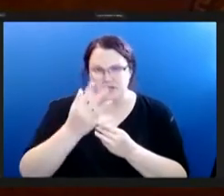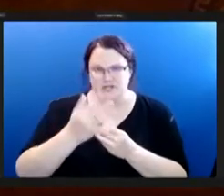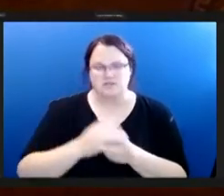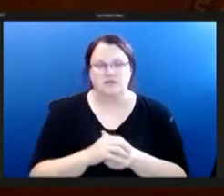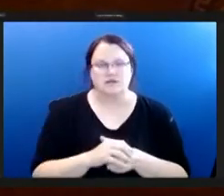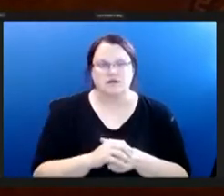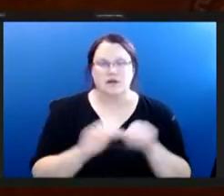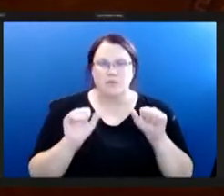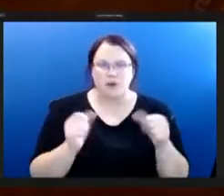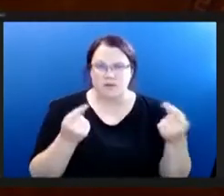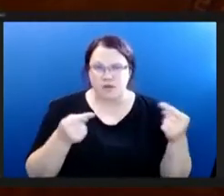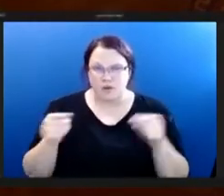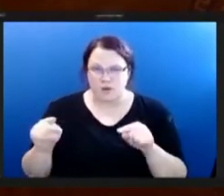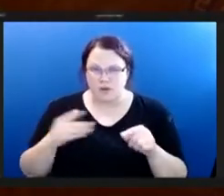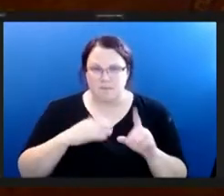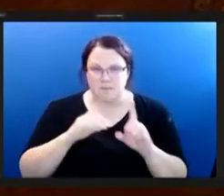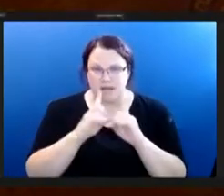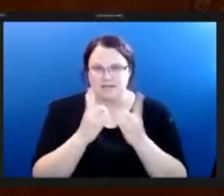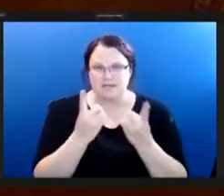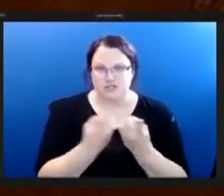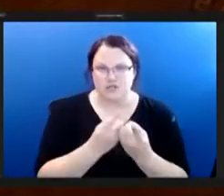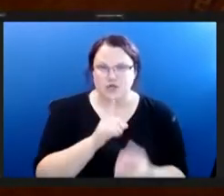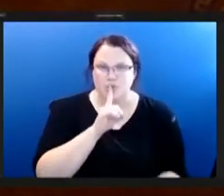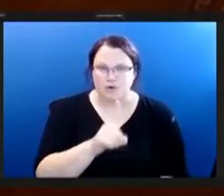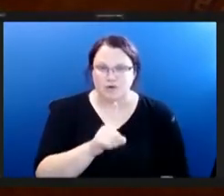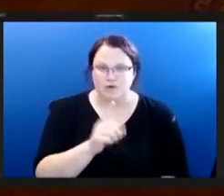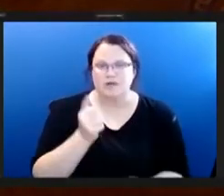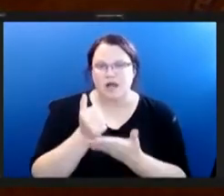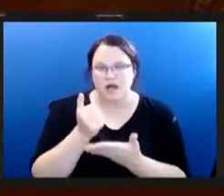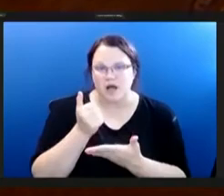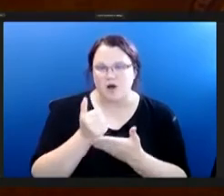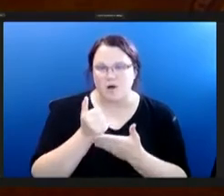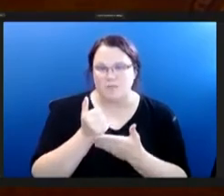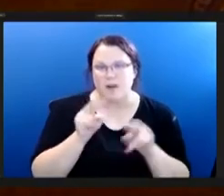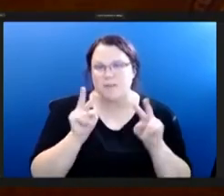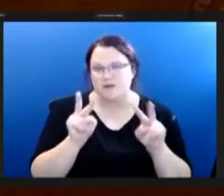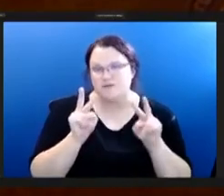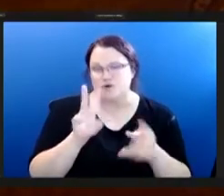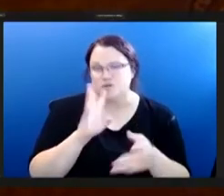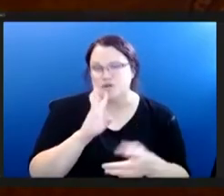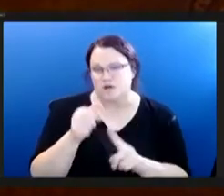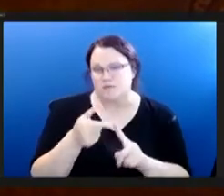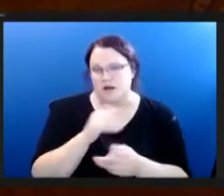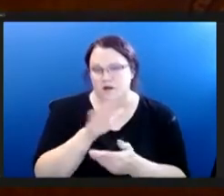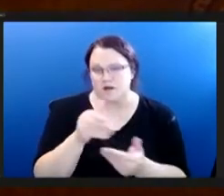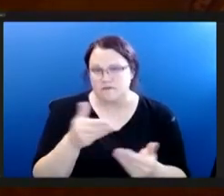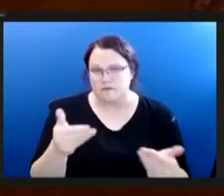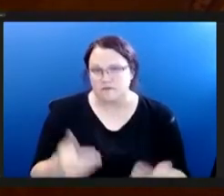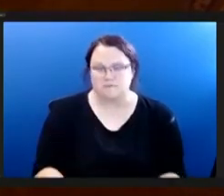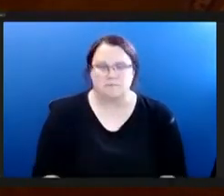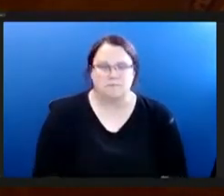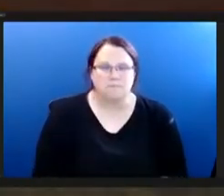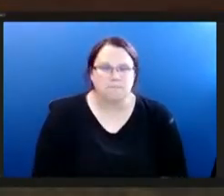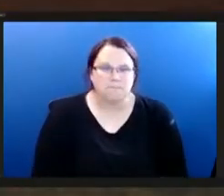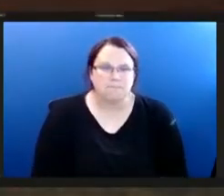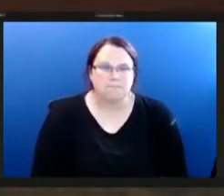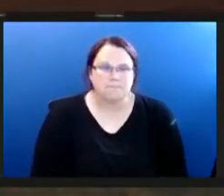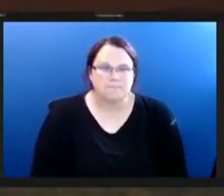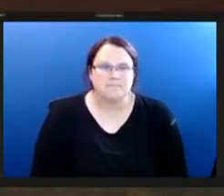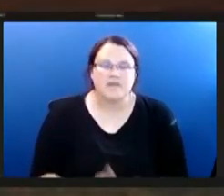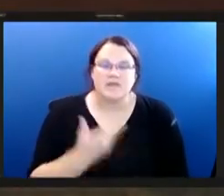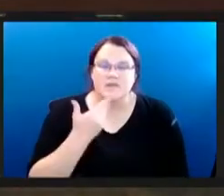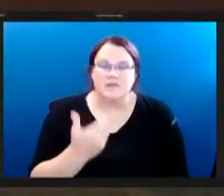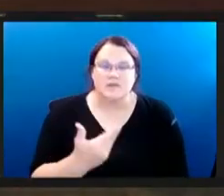in my district that you know this will really bring the surface so looking forward to talking all that about all that thank you